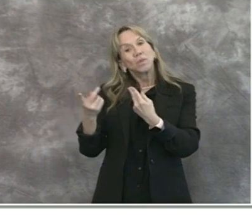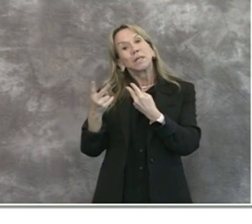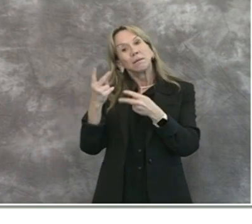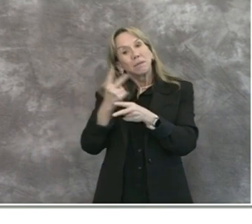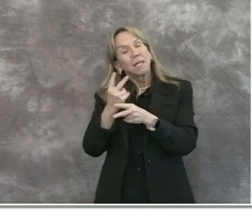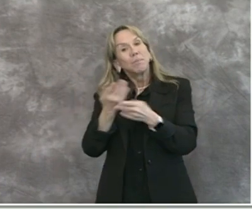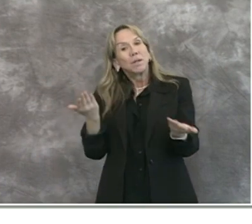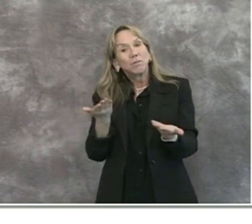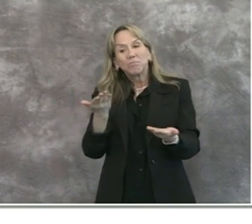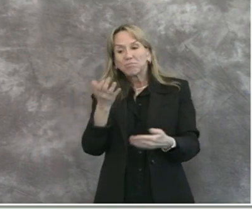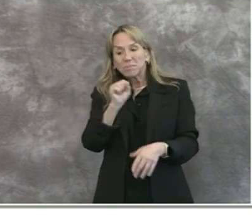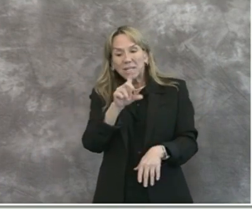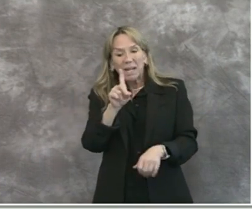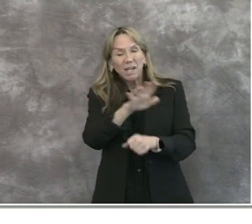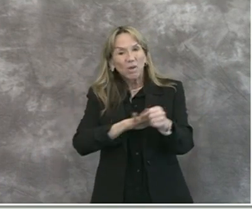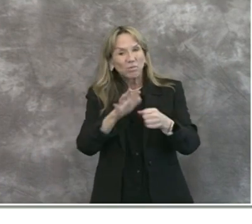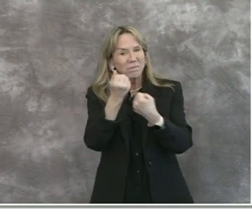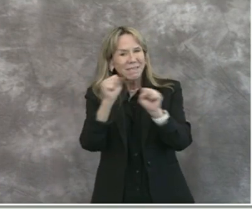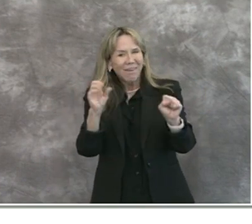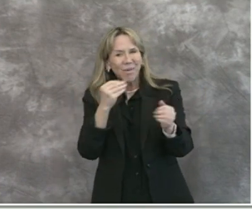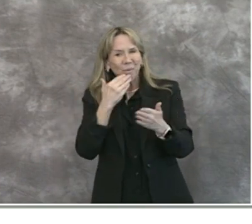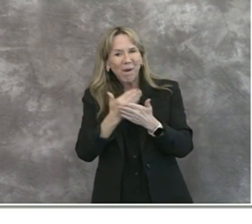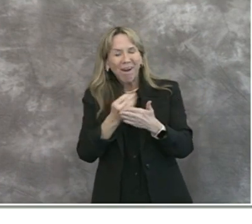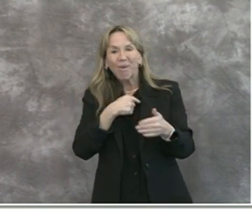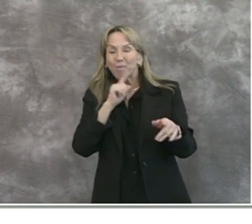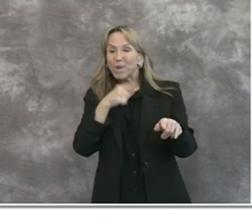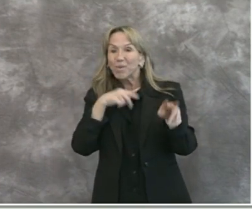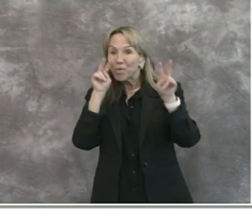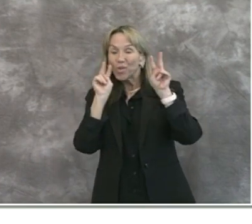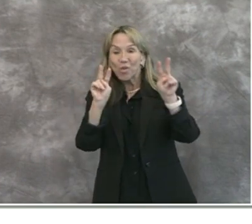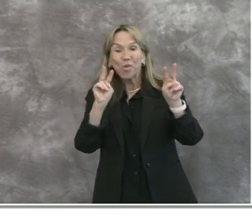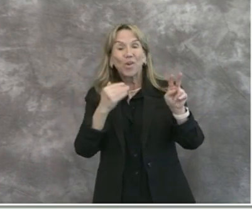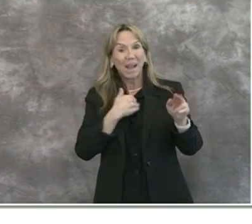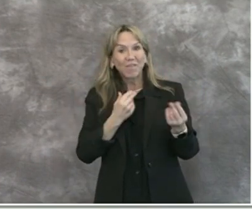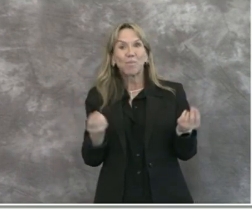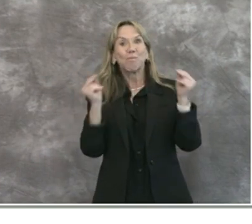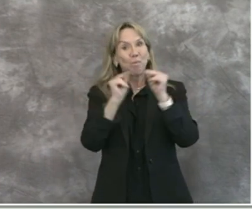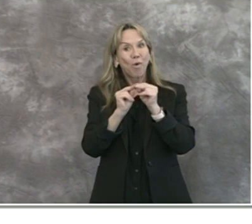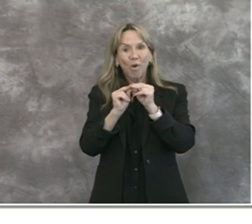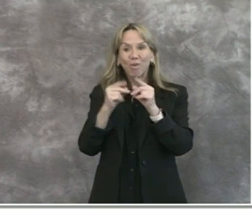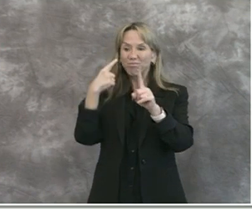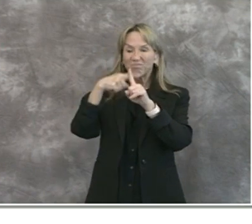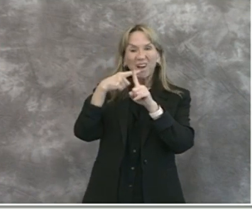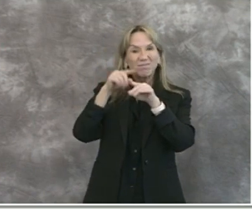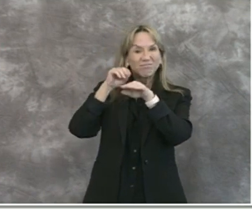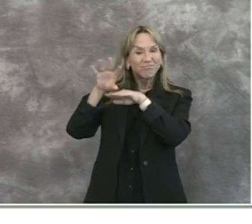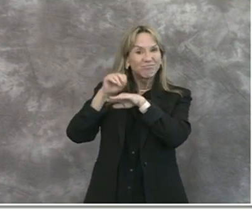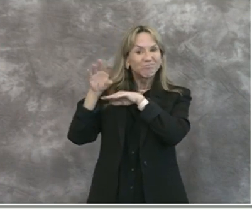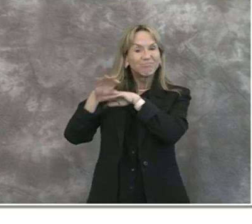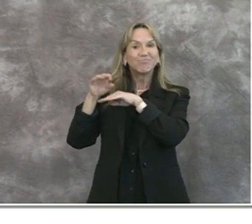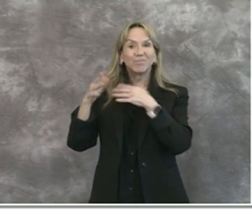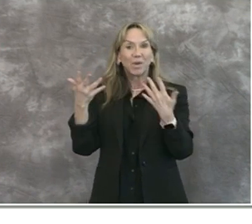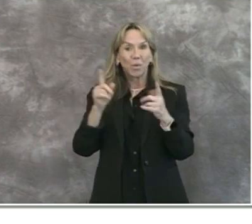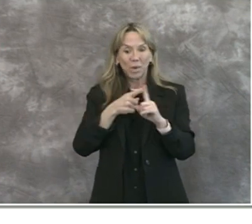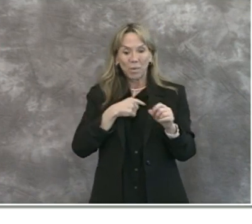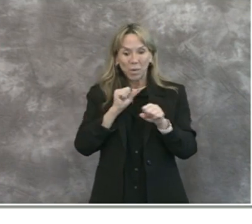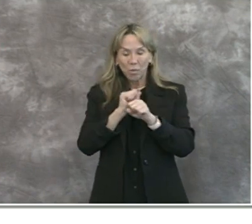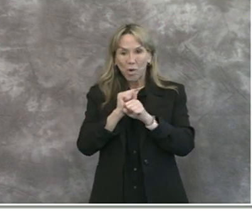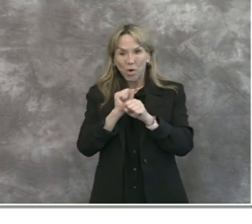safe and well, and look forward to having additional impact as we work together through COVID-19.